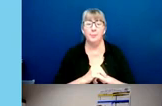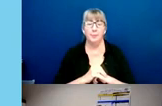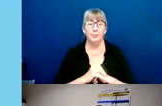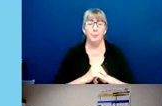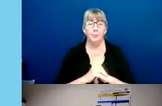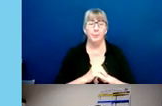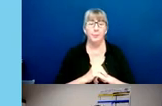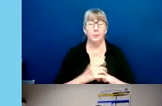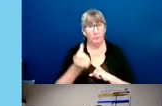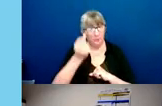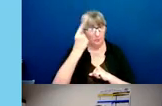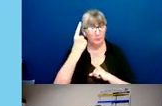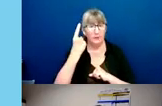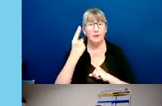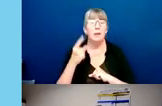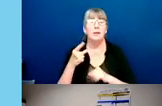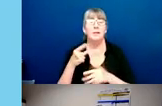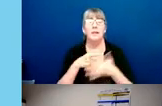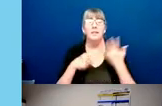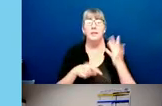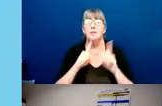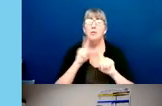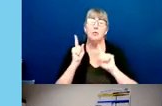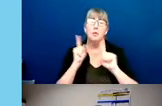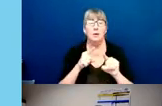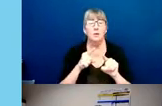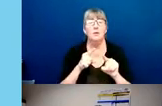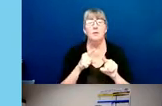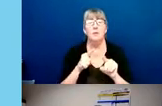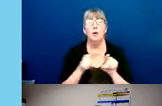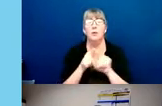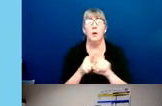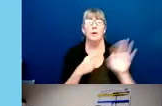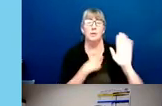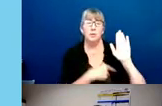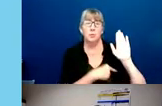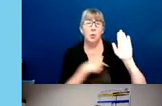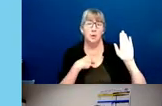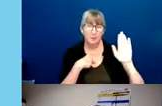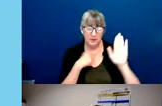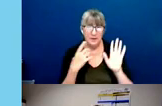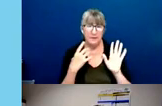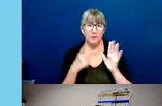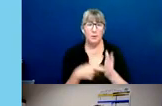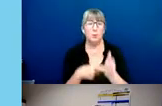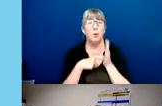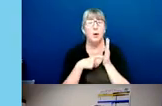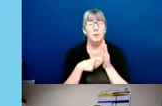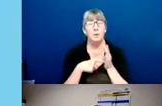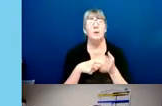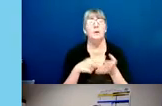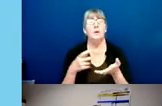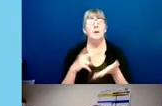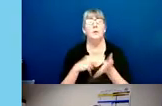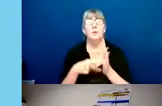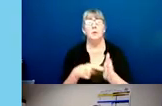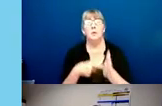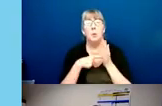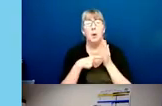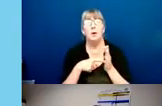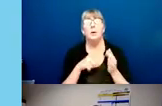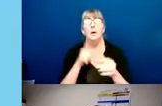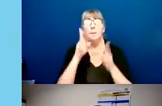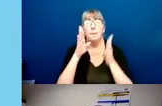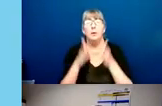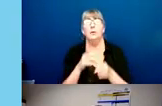Please note that this directive also addresses the sworn affidavit requirement. That is requiring a person to affirm in writing their beliefs